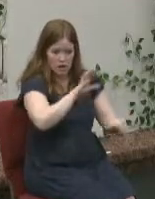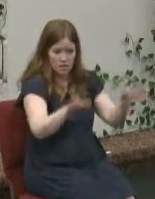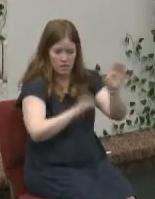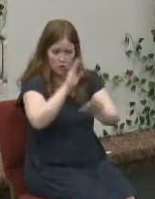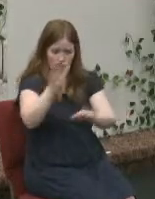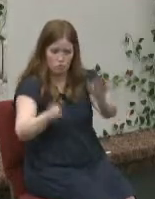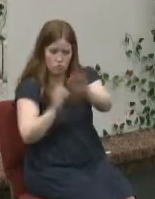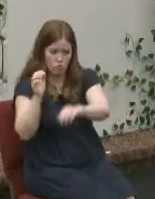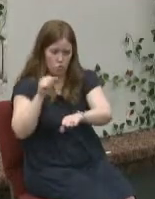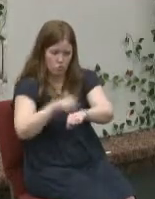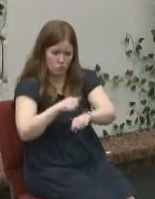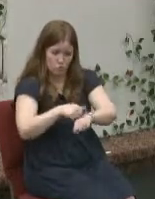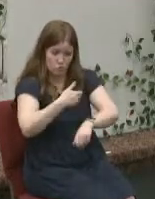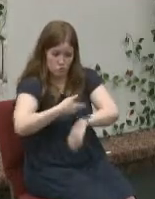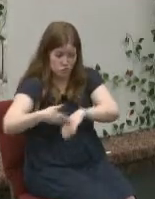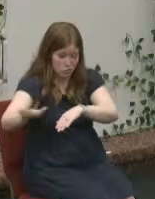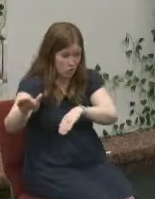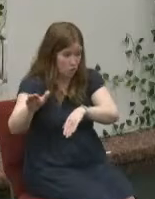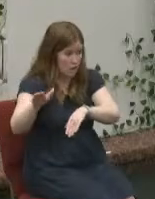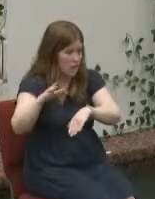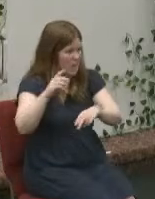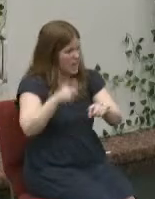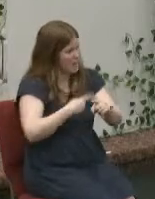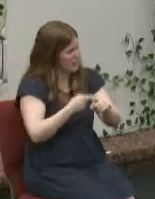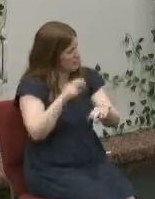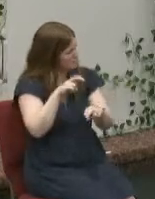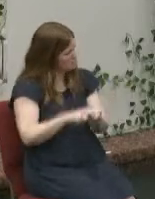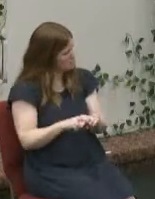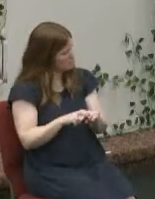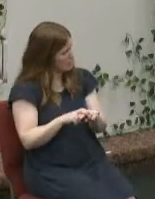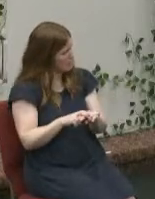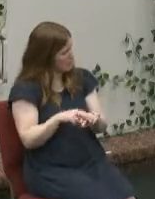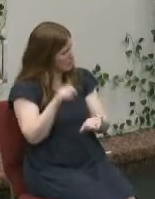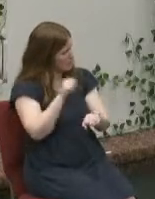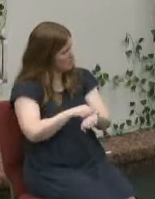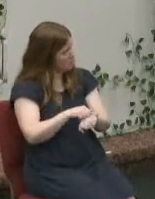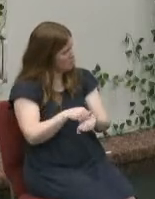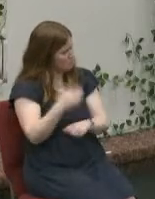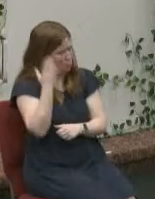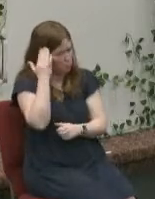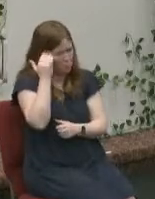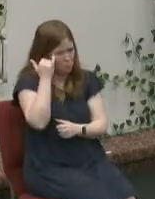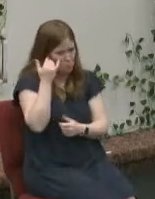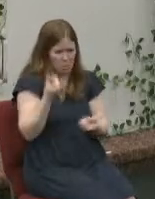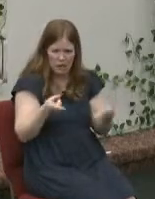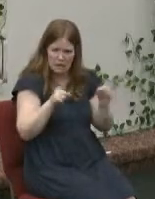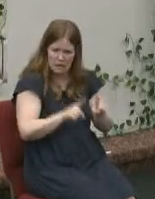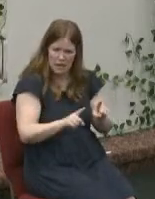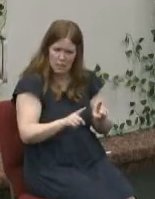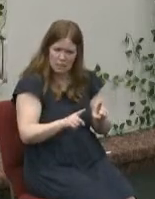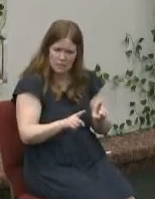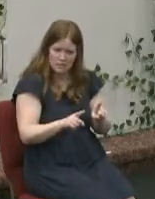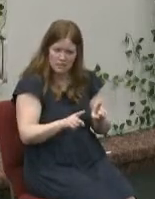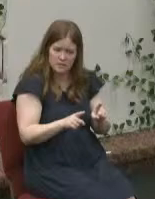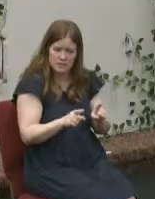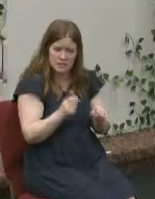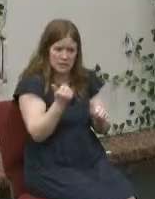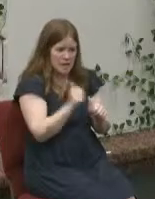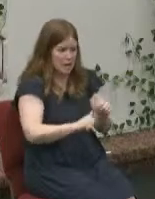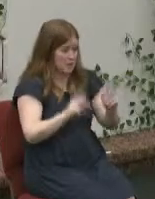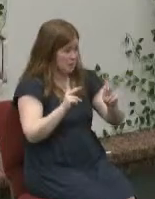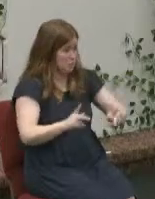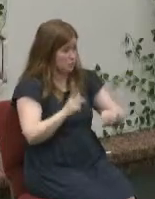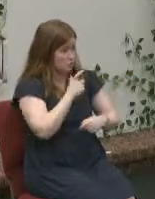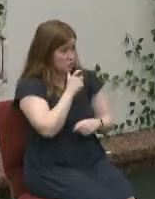and then strangely enough he sat on it why is that well you know anybody who has white